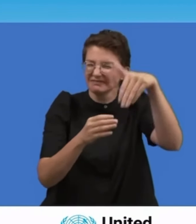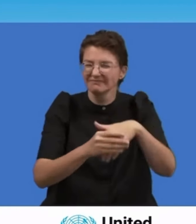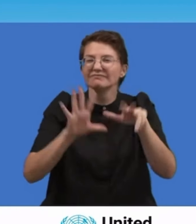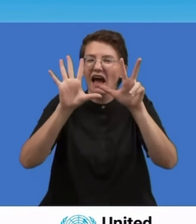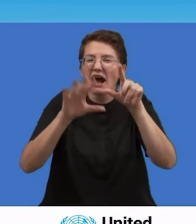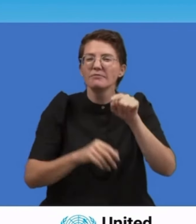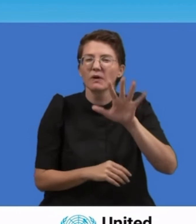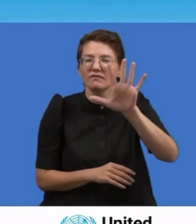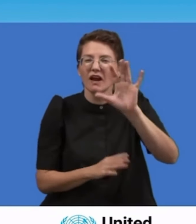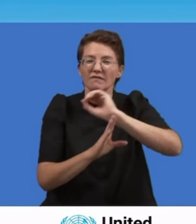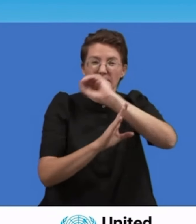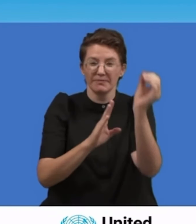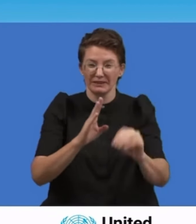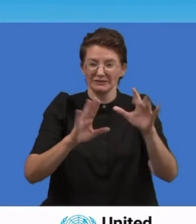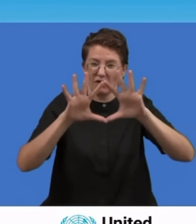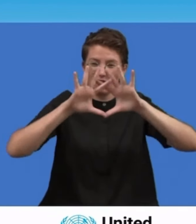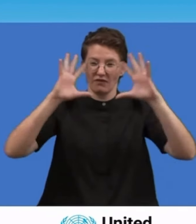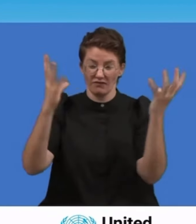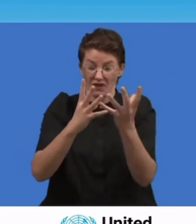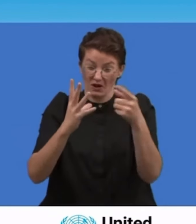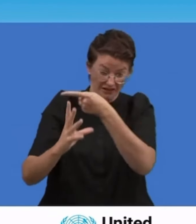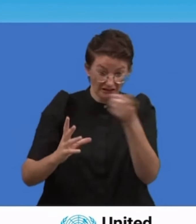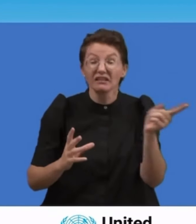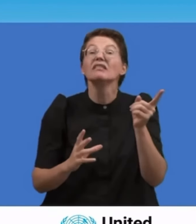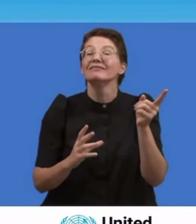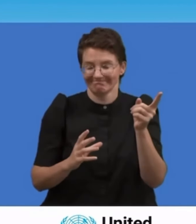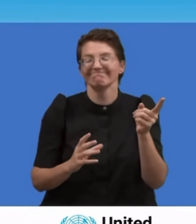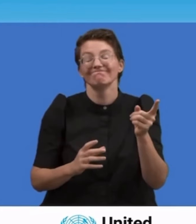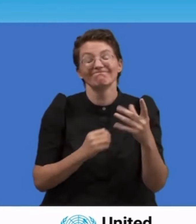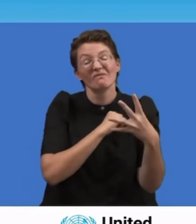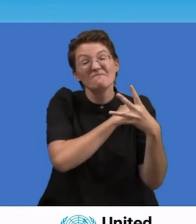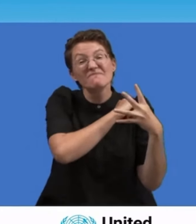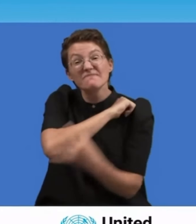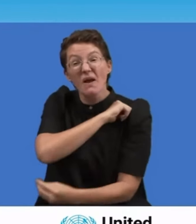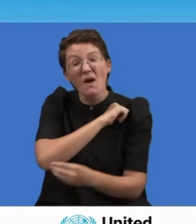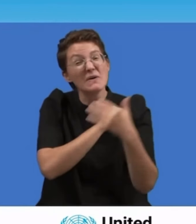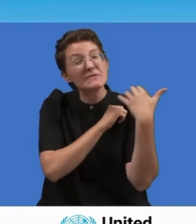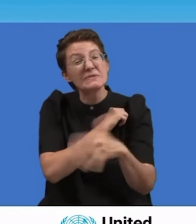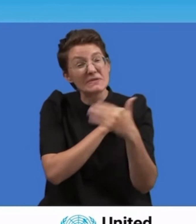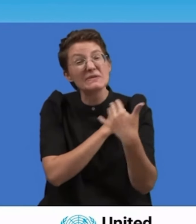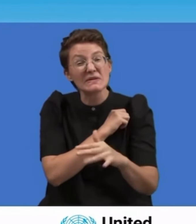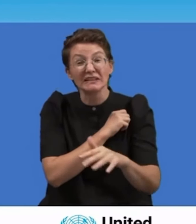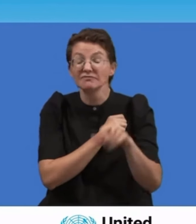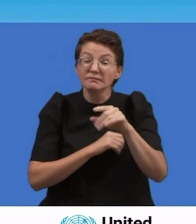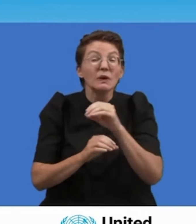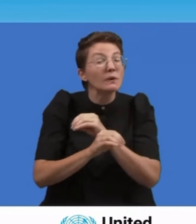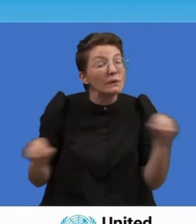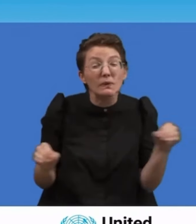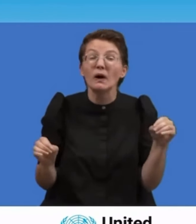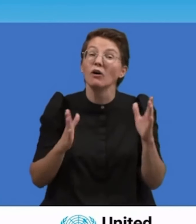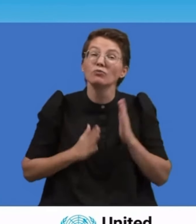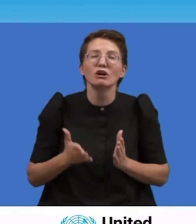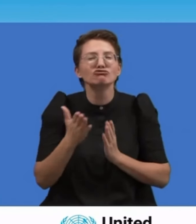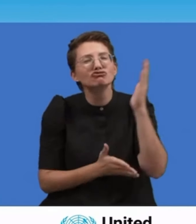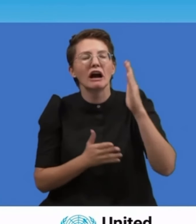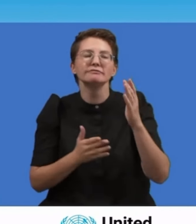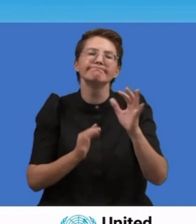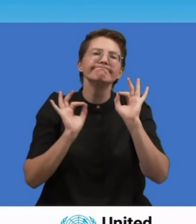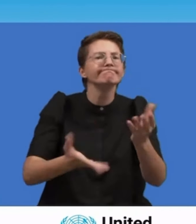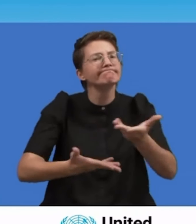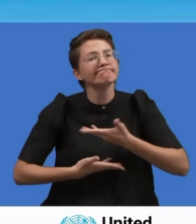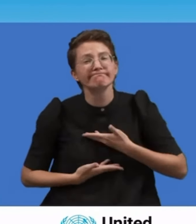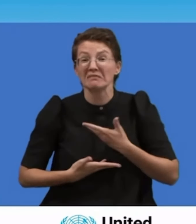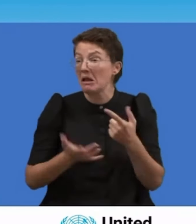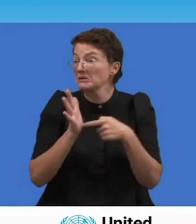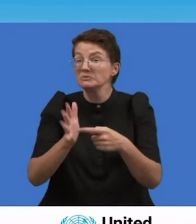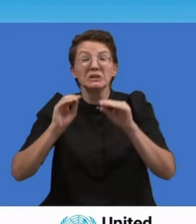equity for all. The multilateral system, especially the United Nations, should be at the forefront of this effort.